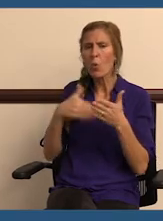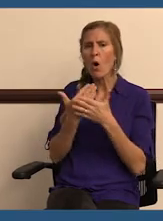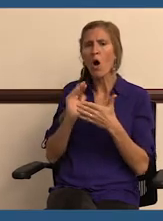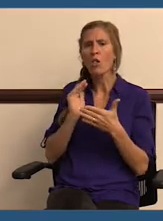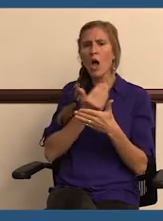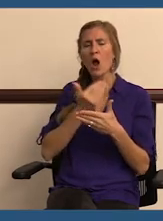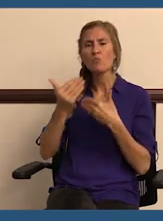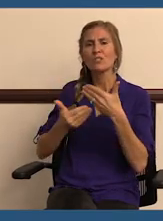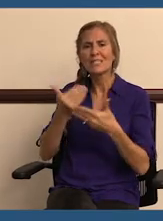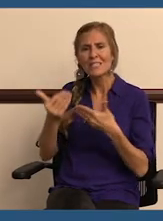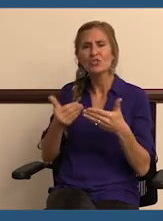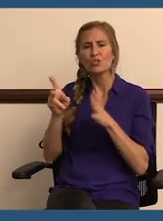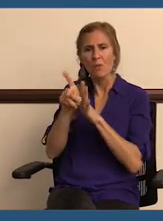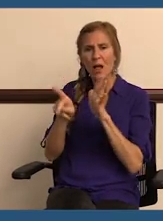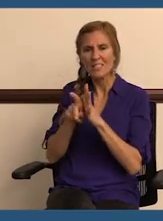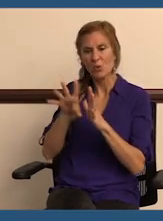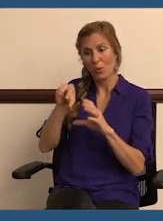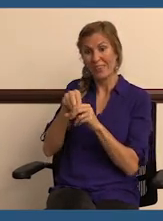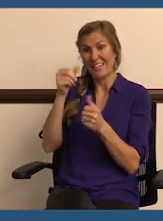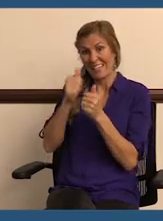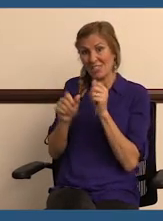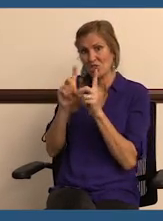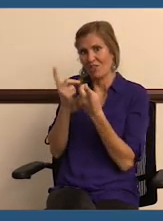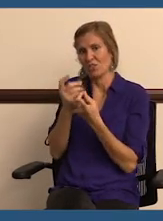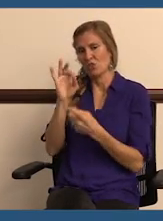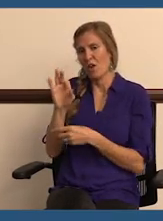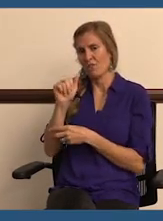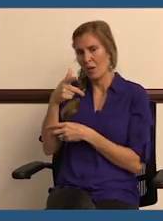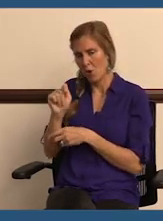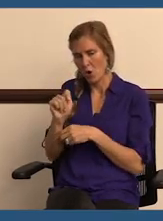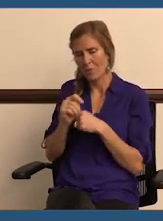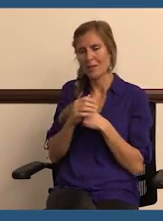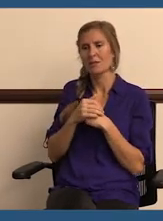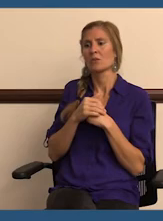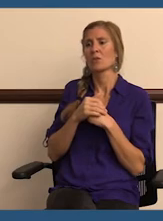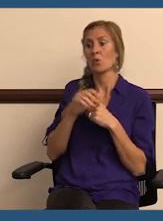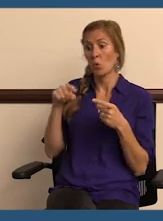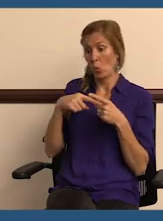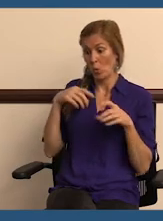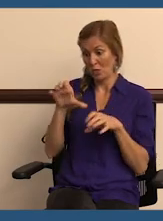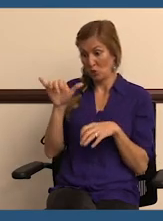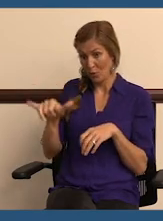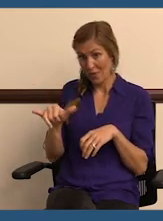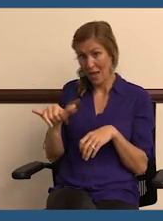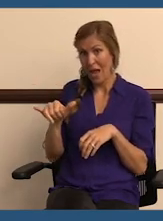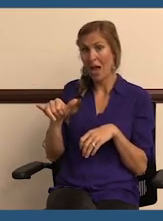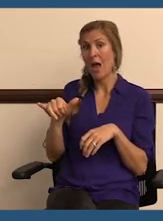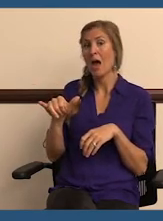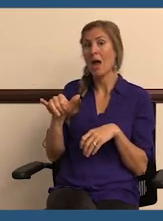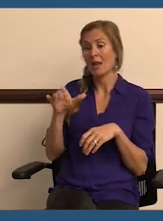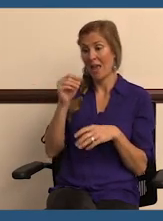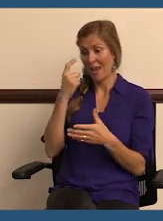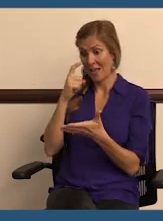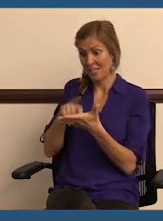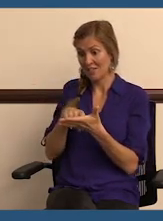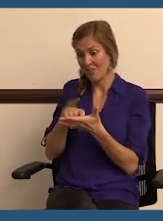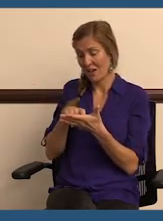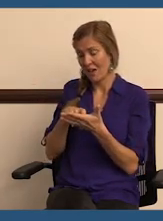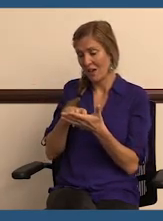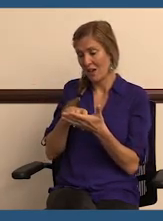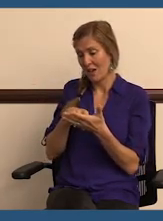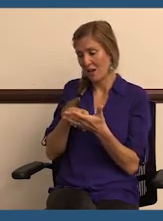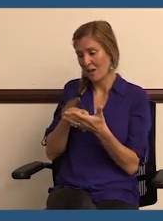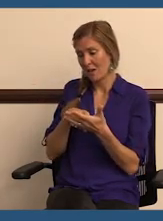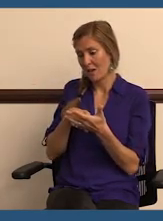where we review all our procedures and policies within each division of the department. Once we do that and